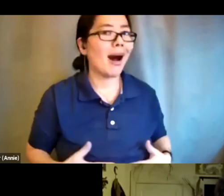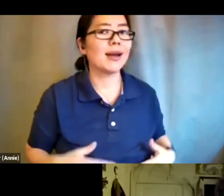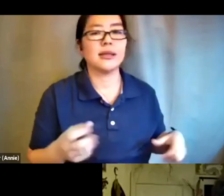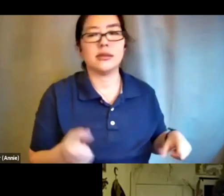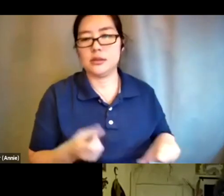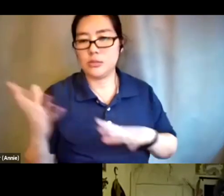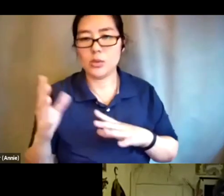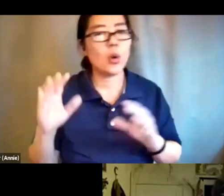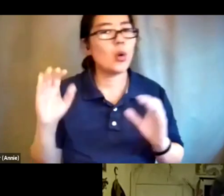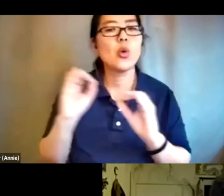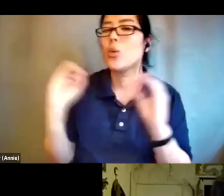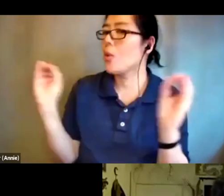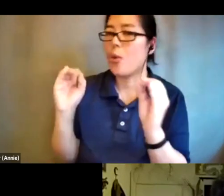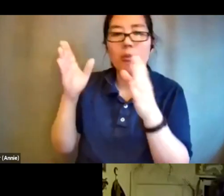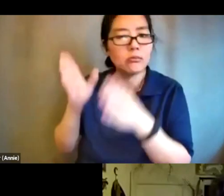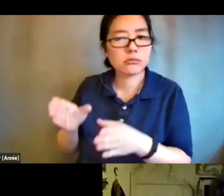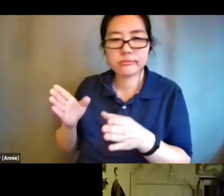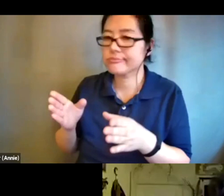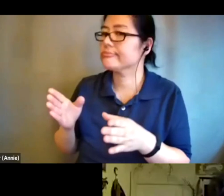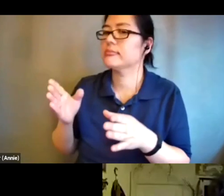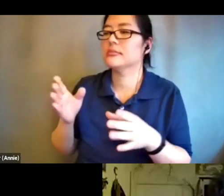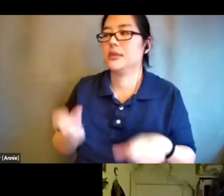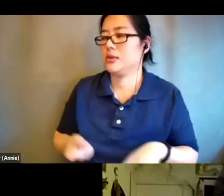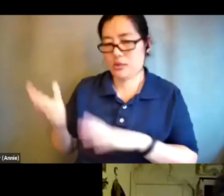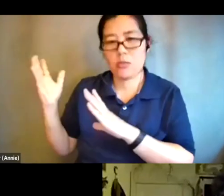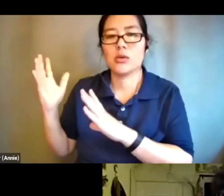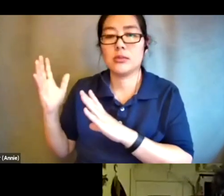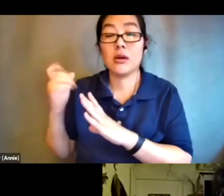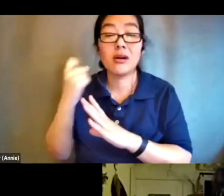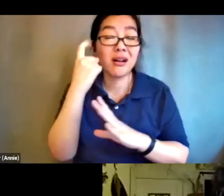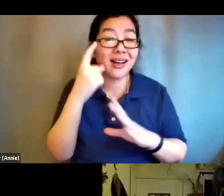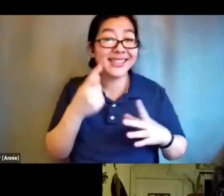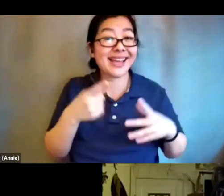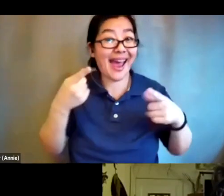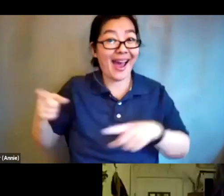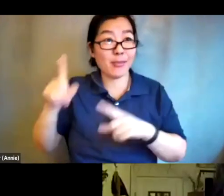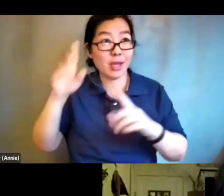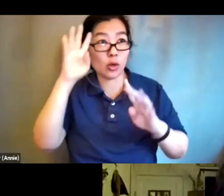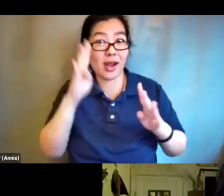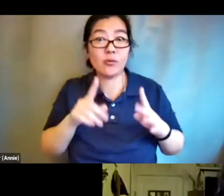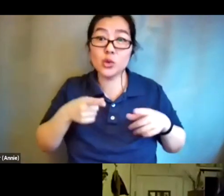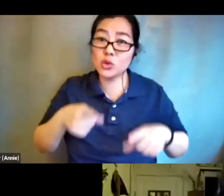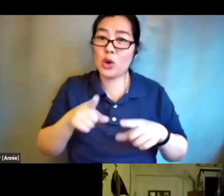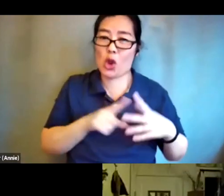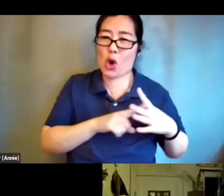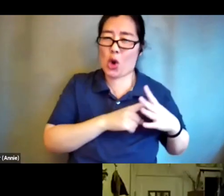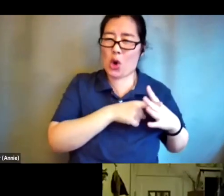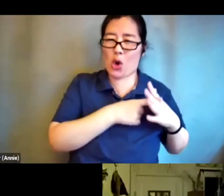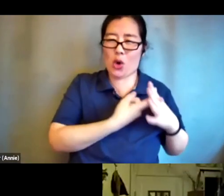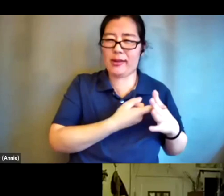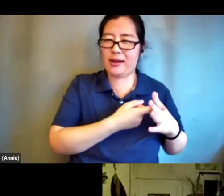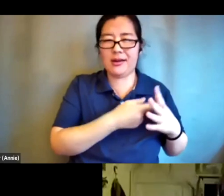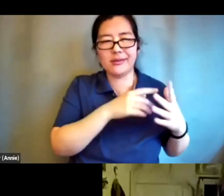disposable and they this was early on in the trump years and so they were addressing some of the um